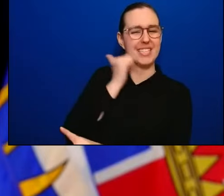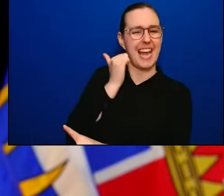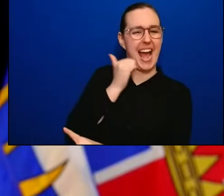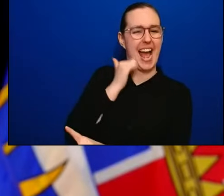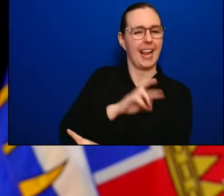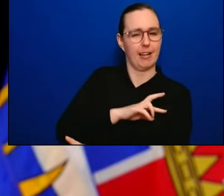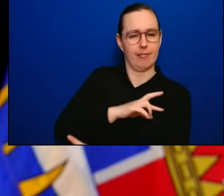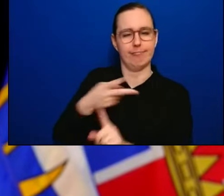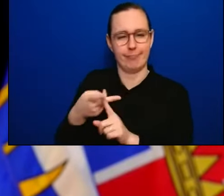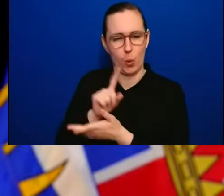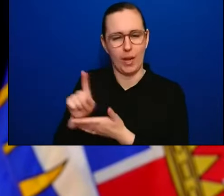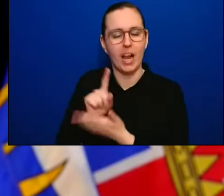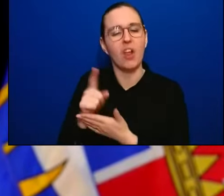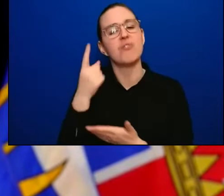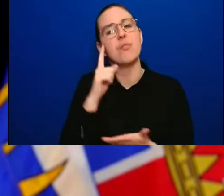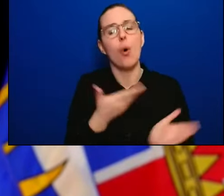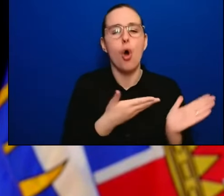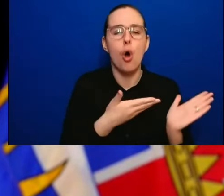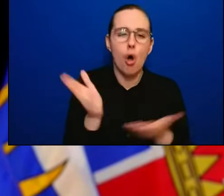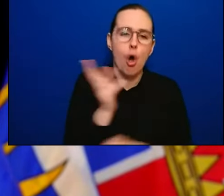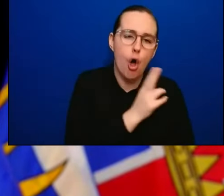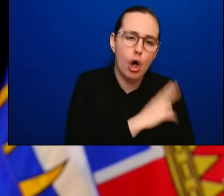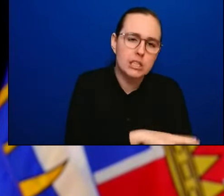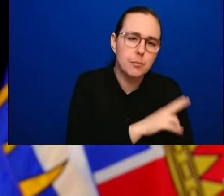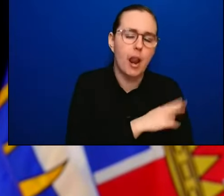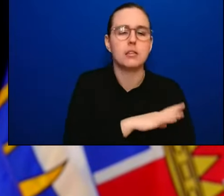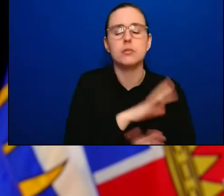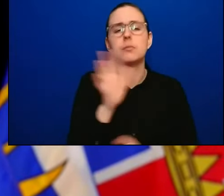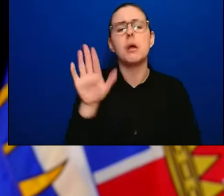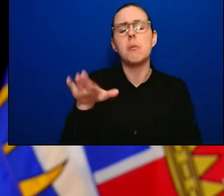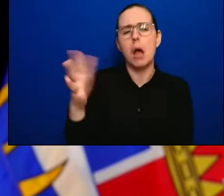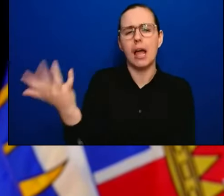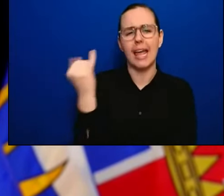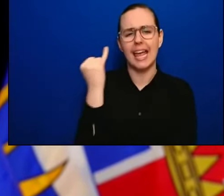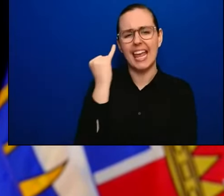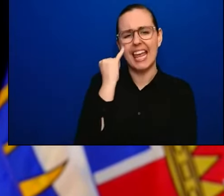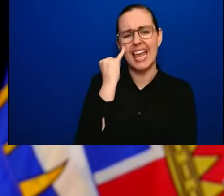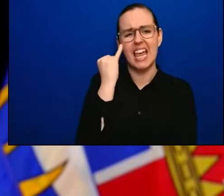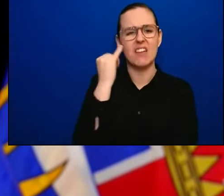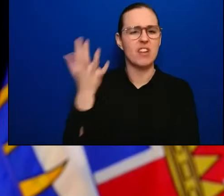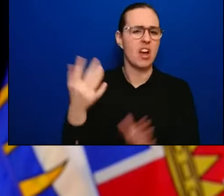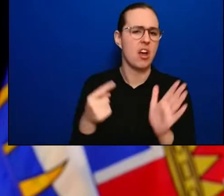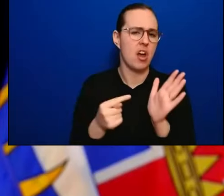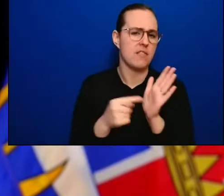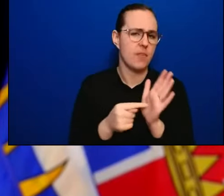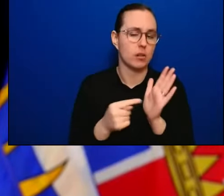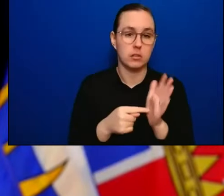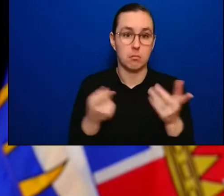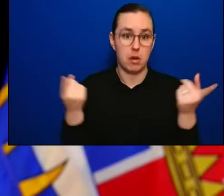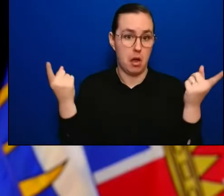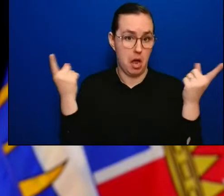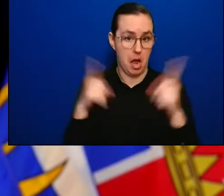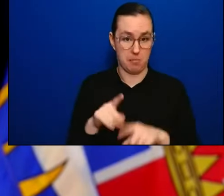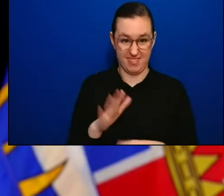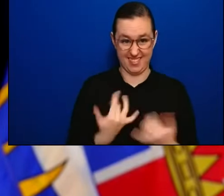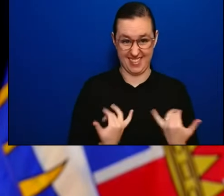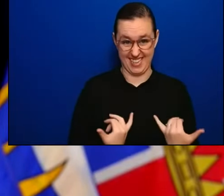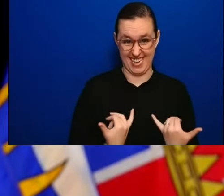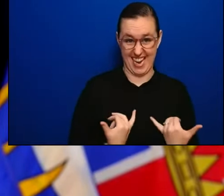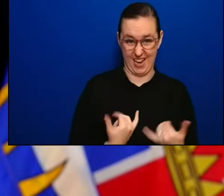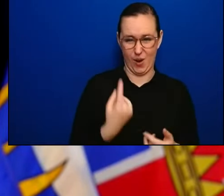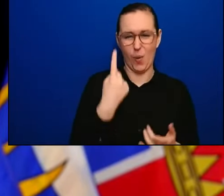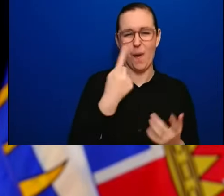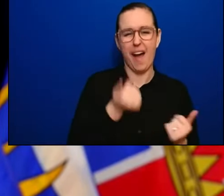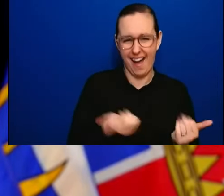what not. But if there is a spike, let's say one day there's one hospital case and the next day there's 100 and the third day there's 500,